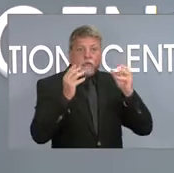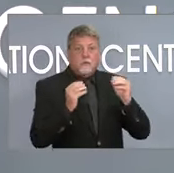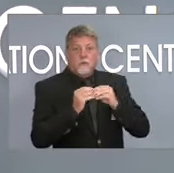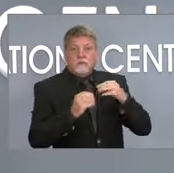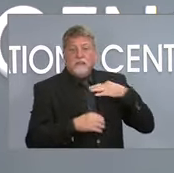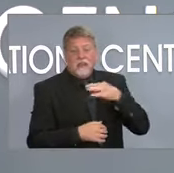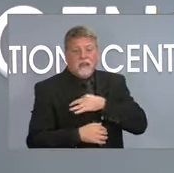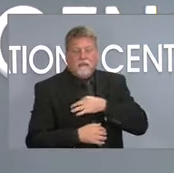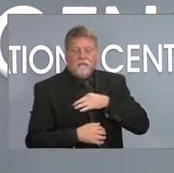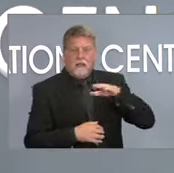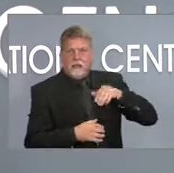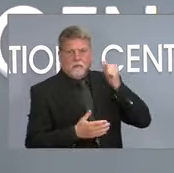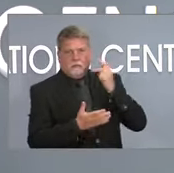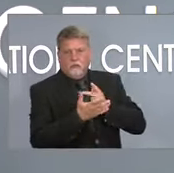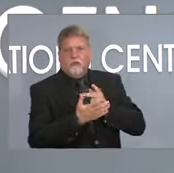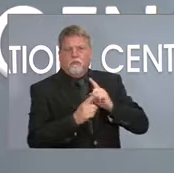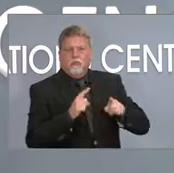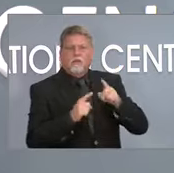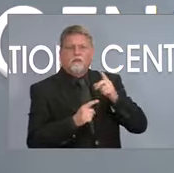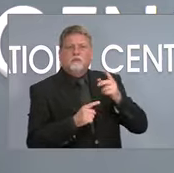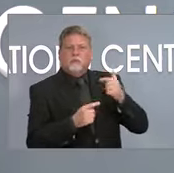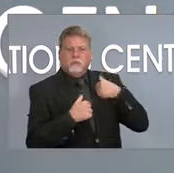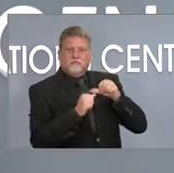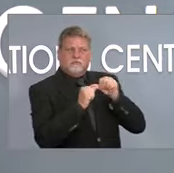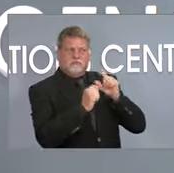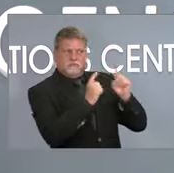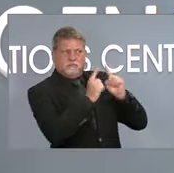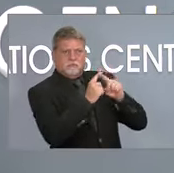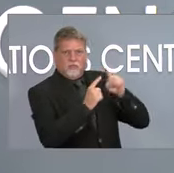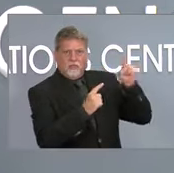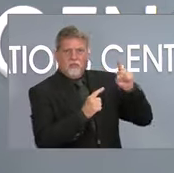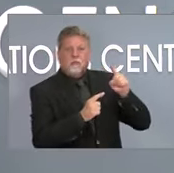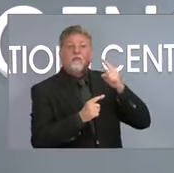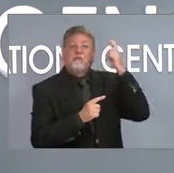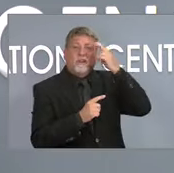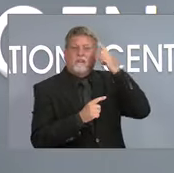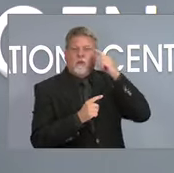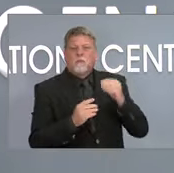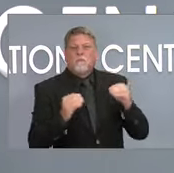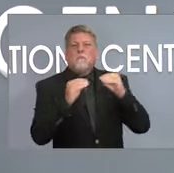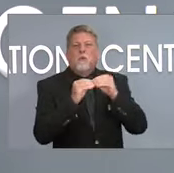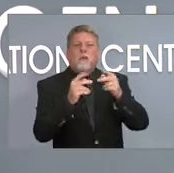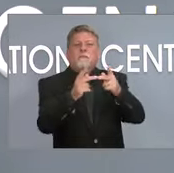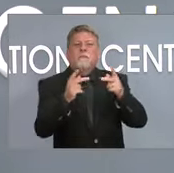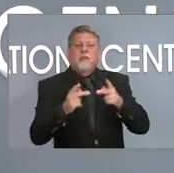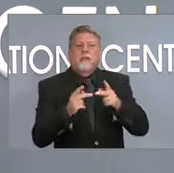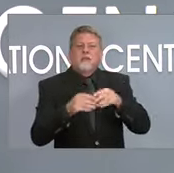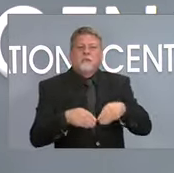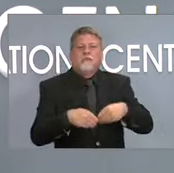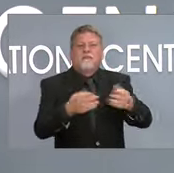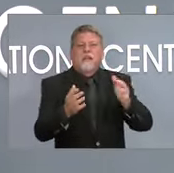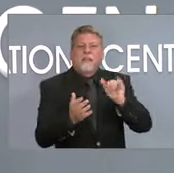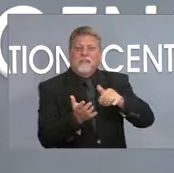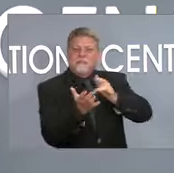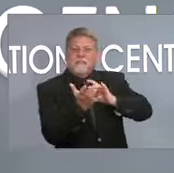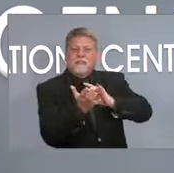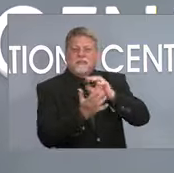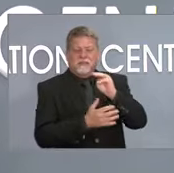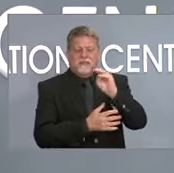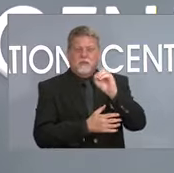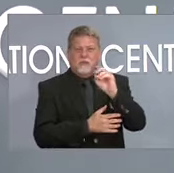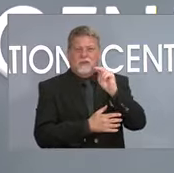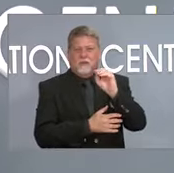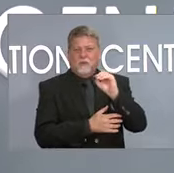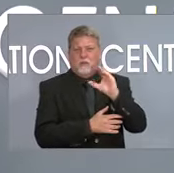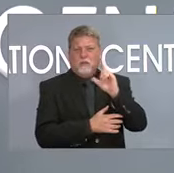FEMA has been working with us, as the governor said, on monoclonal antibody additional sites. But again, that is a lot of work